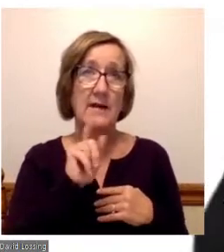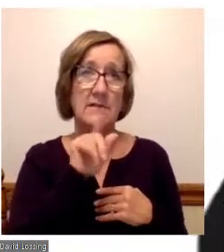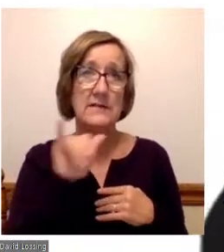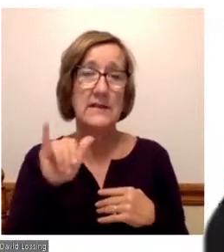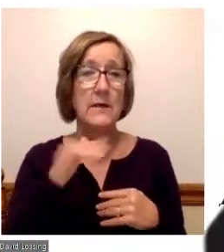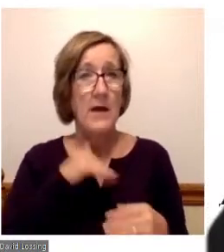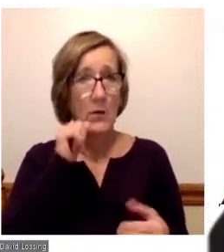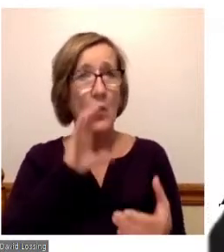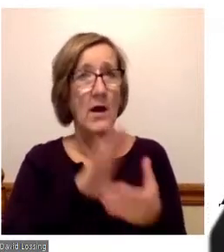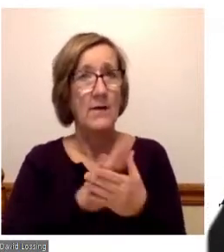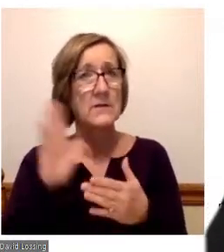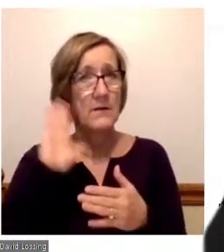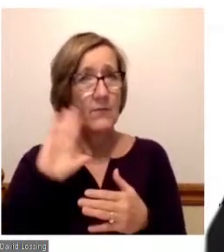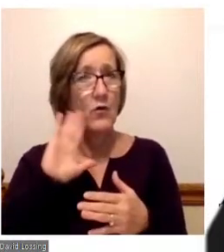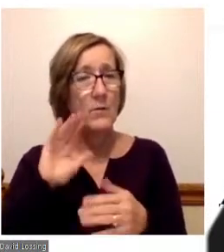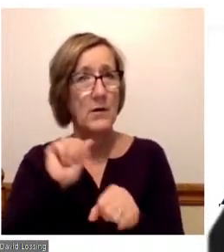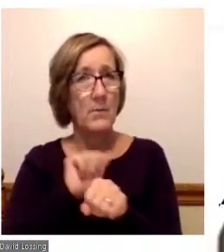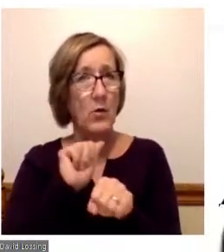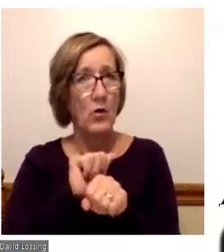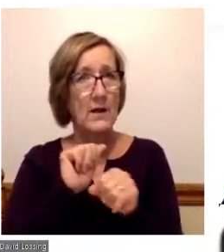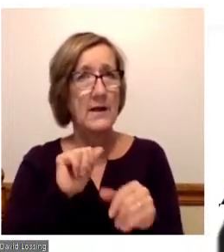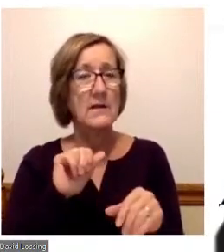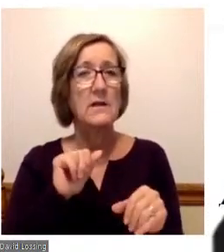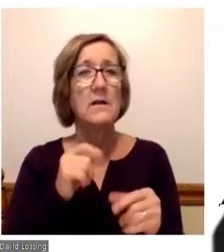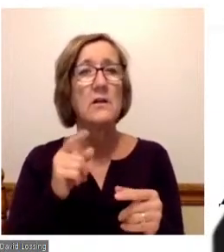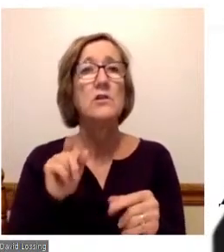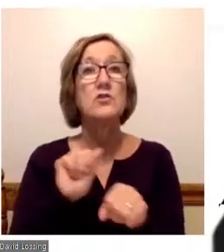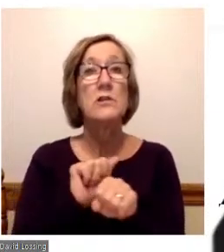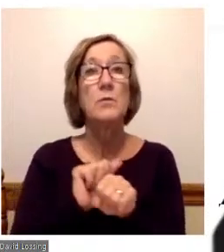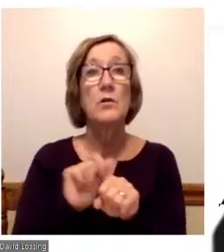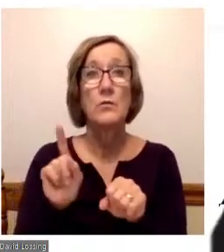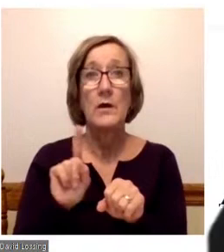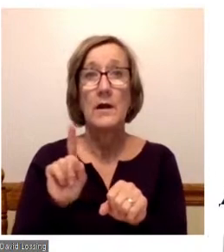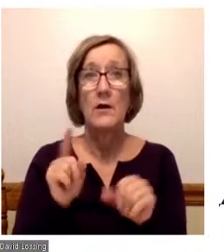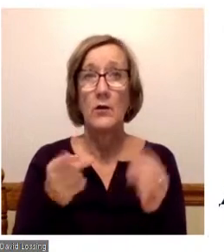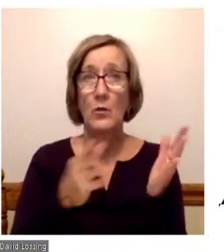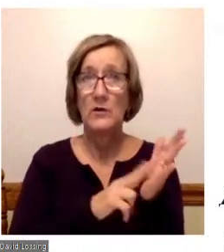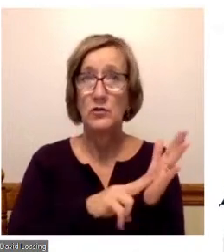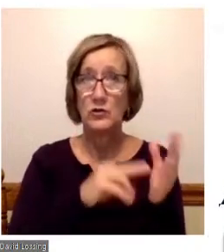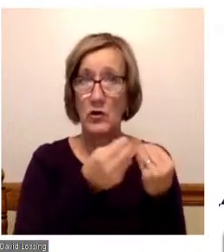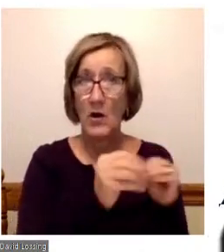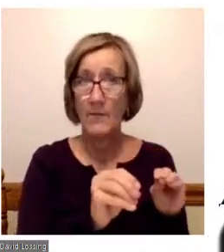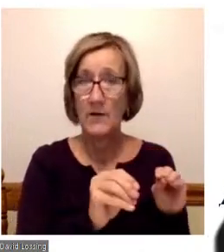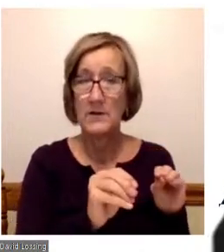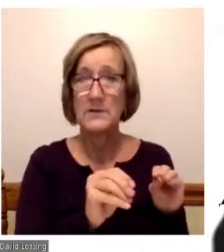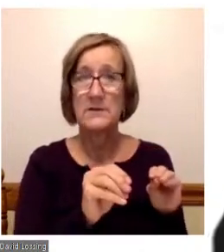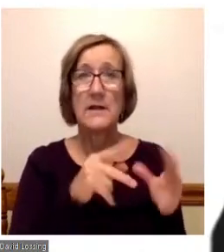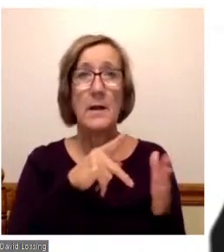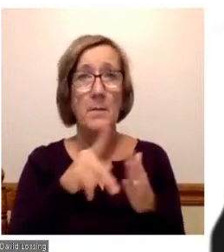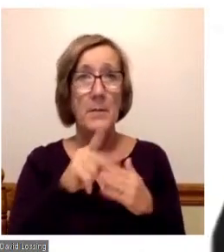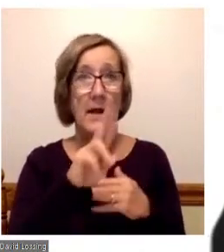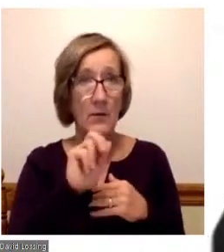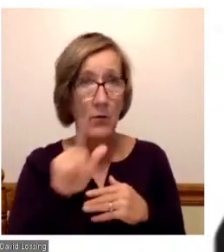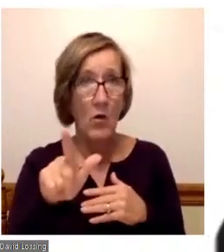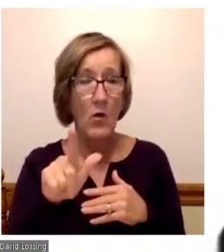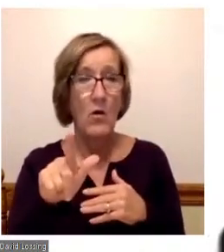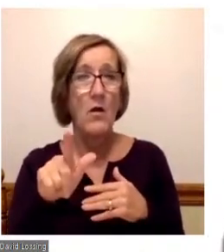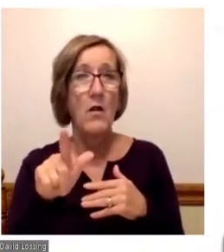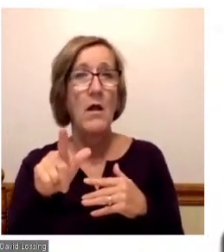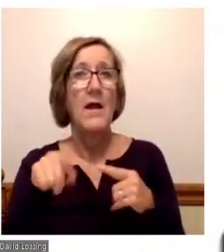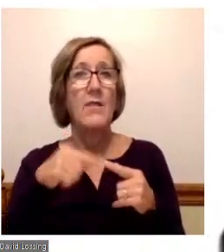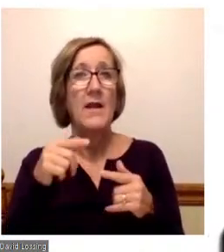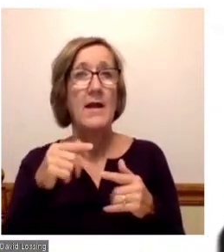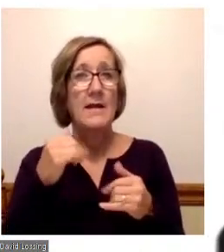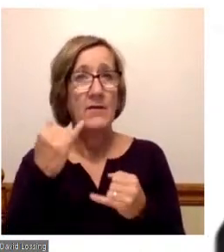employee of Mott Community College and she worked in the registrar's office. She worked in payroll and then she wrapped up her career